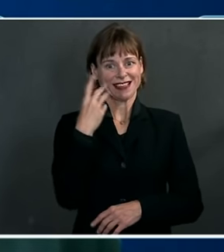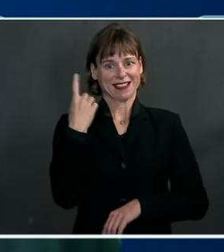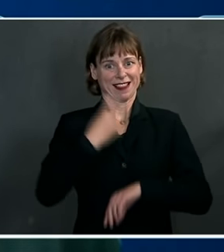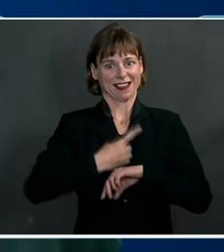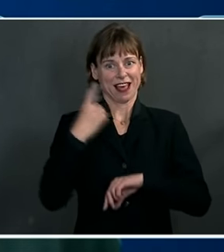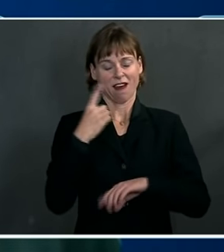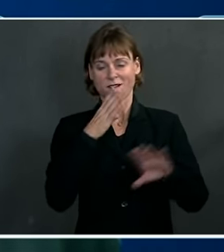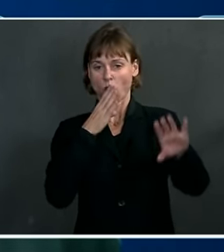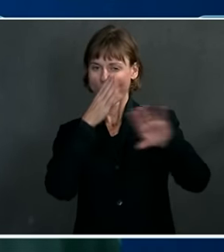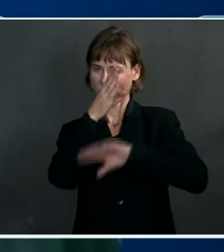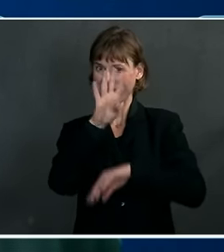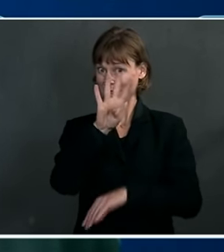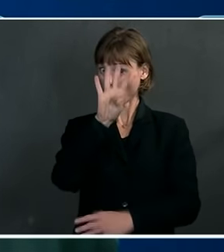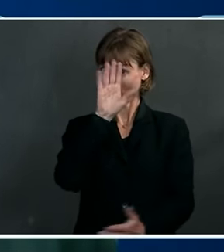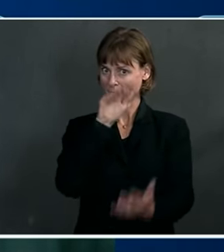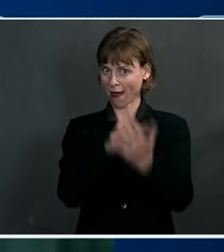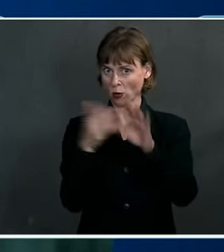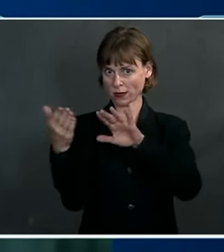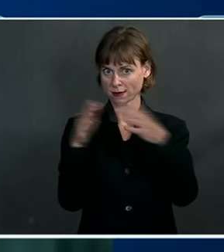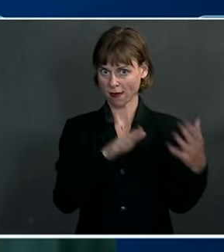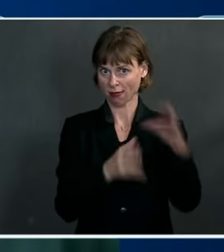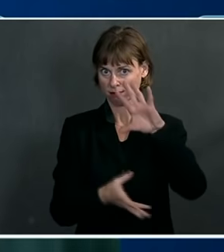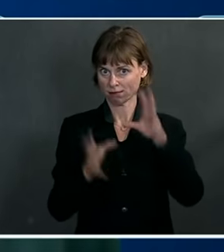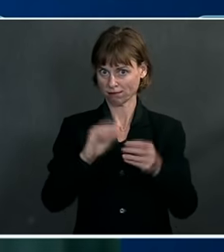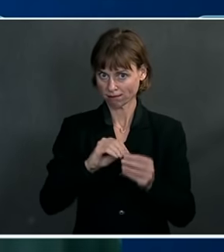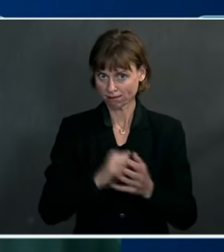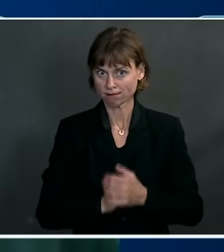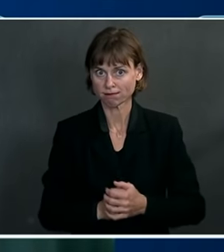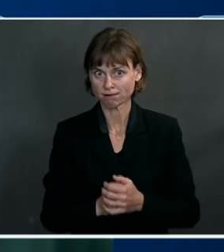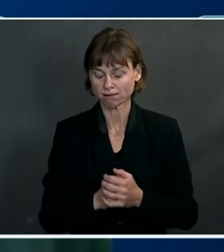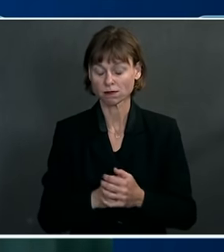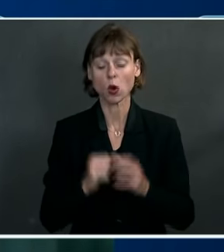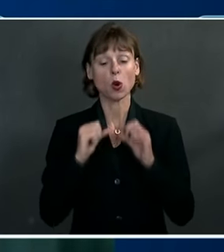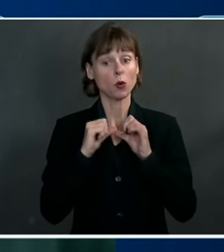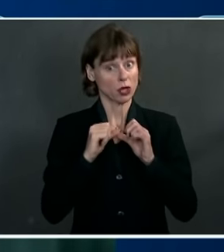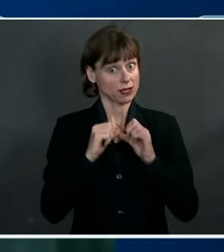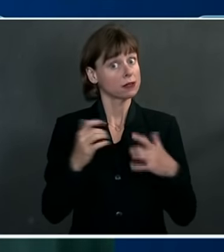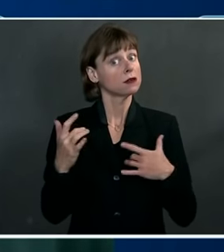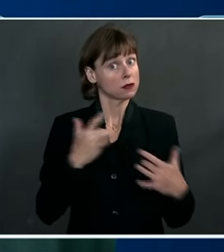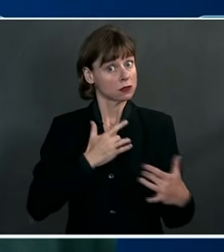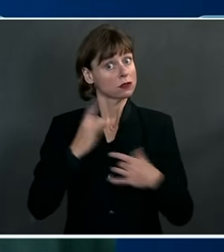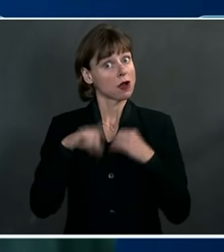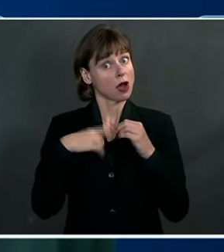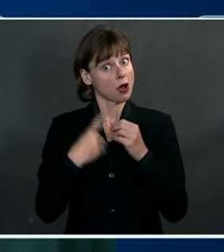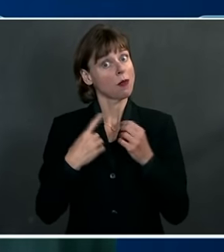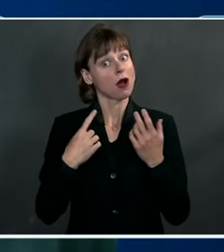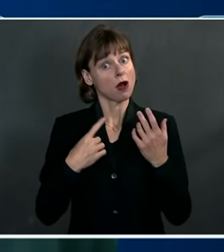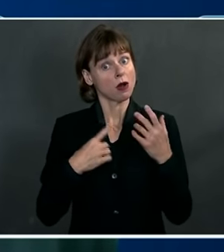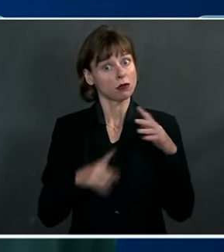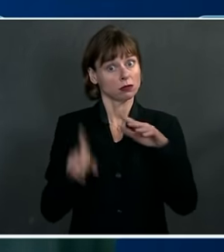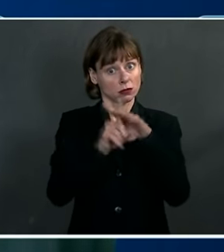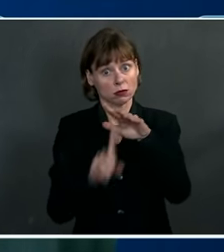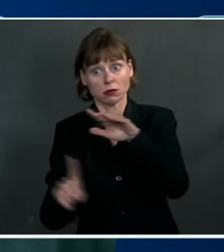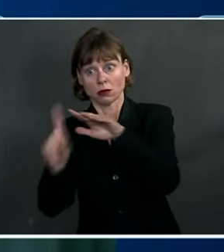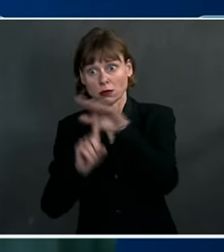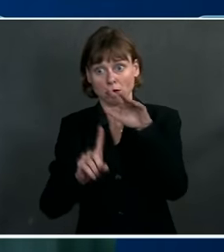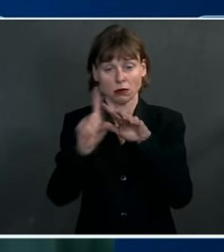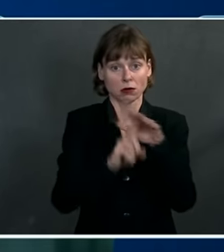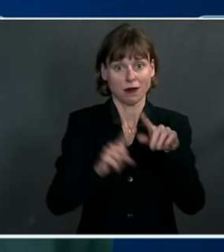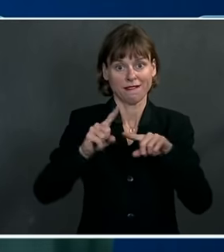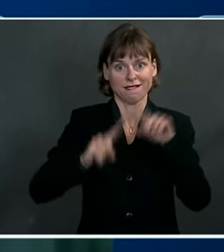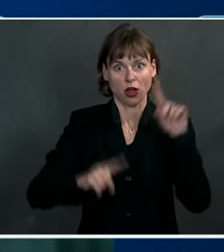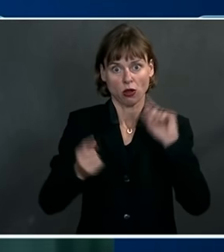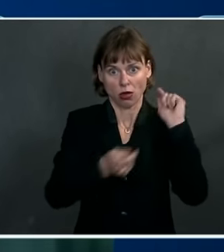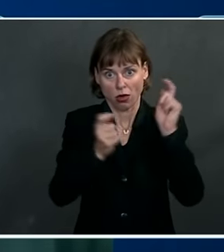of over 4,000 deaths. We continue to remain concerned about the emergence of variants in the United States and are